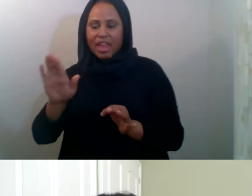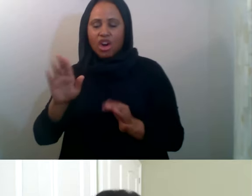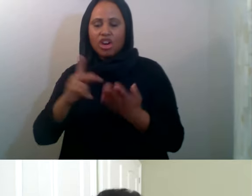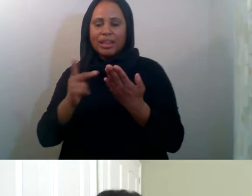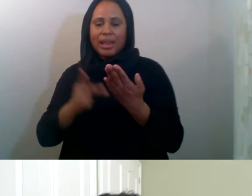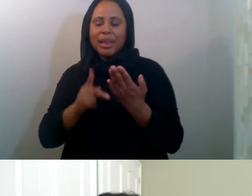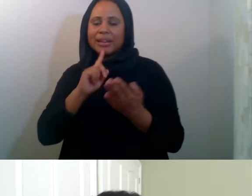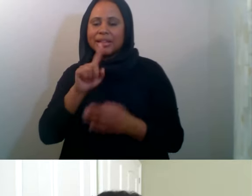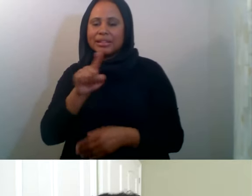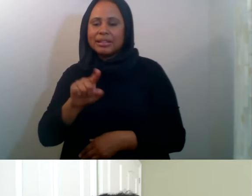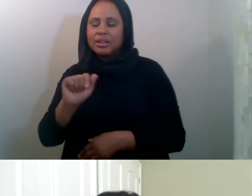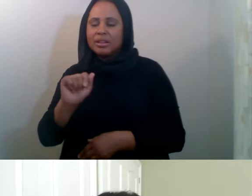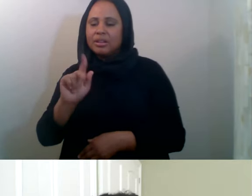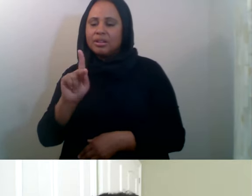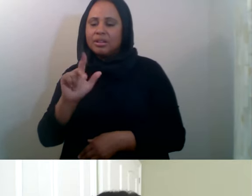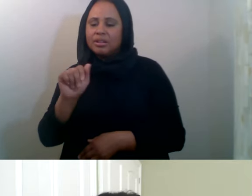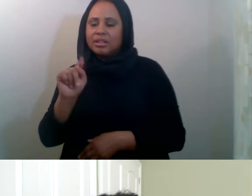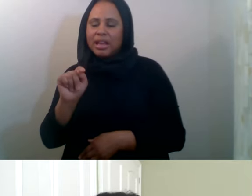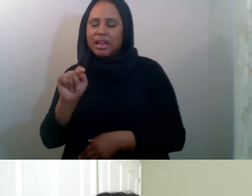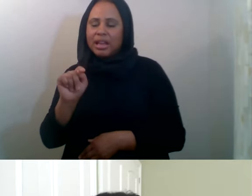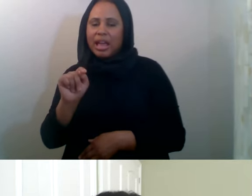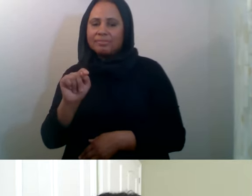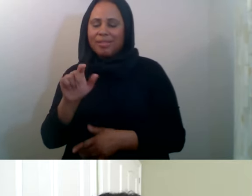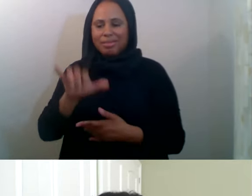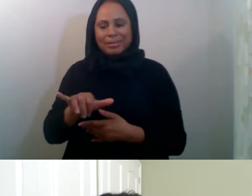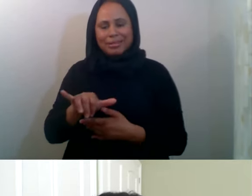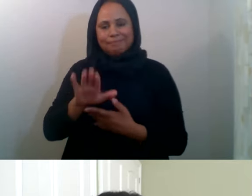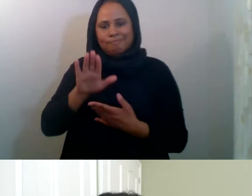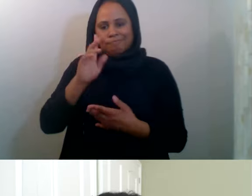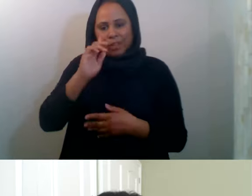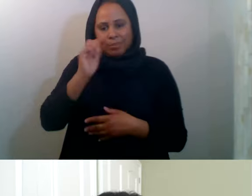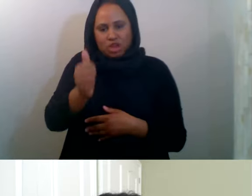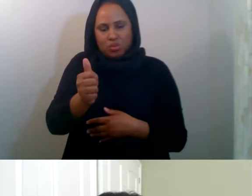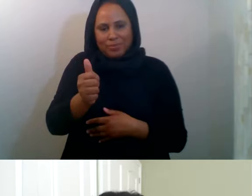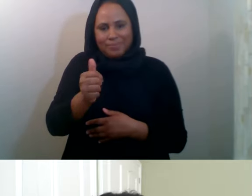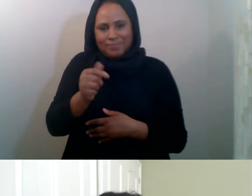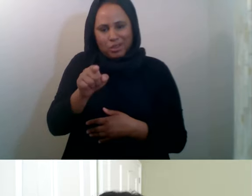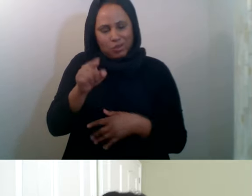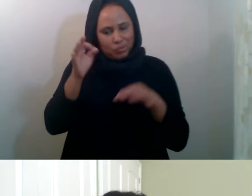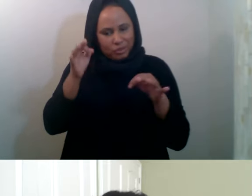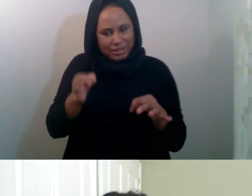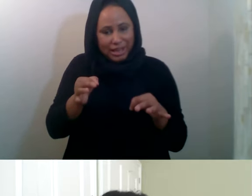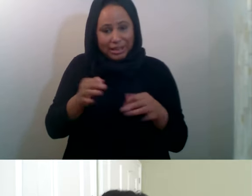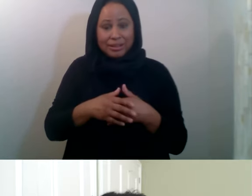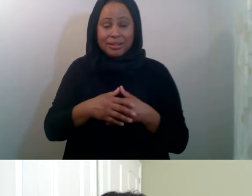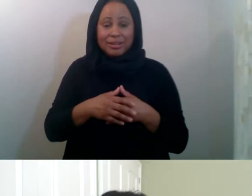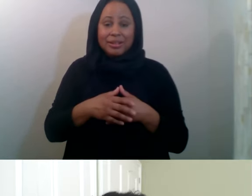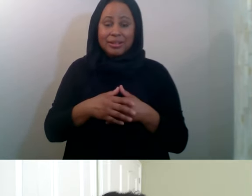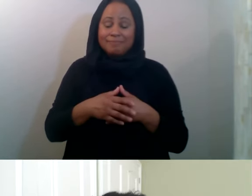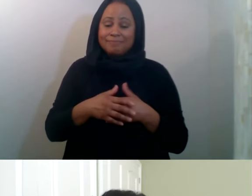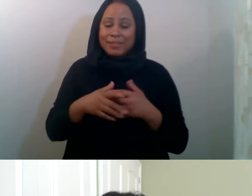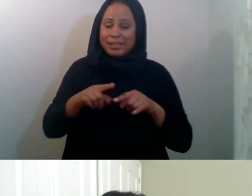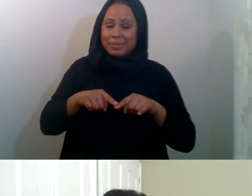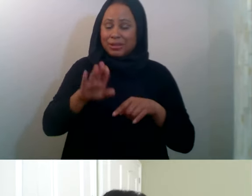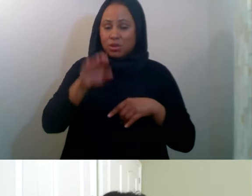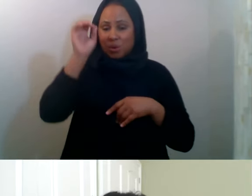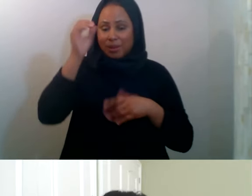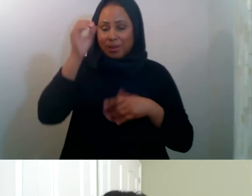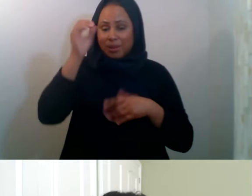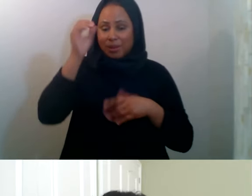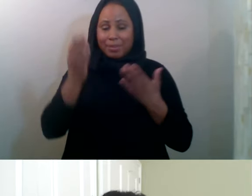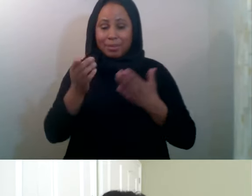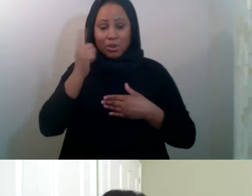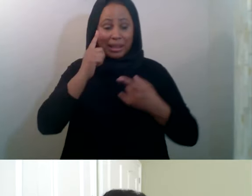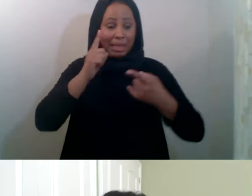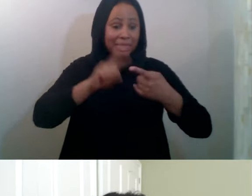as Zakat. And again, that's going to be self-interpreted, right? Uh, based on my school of thought or your school of thought, you may consider something Zakat eligible and